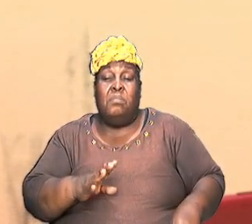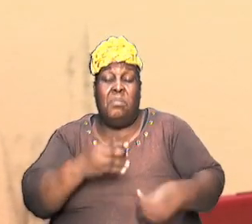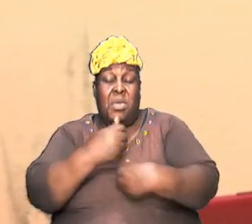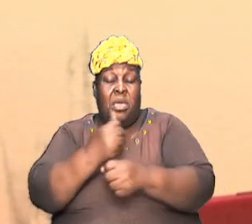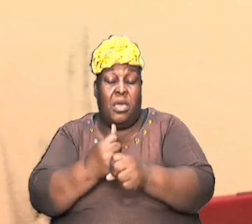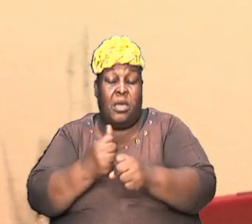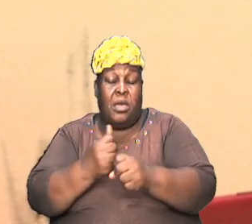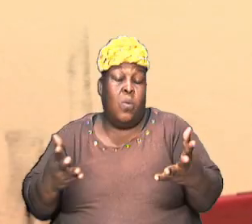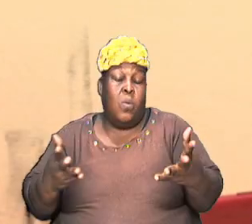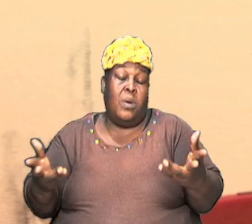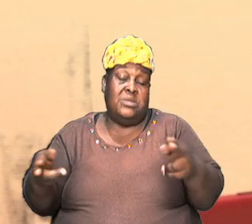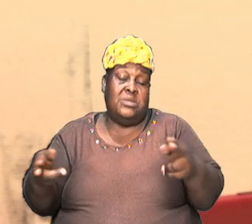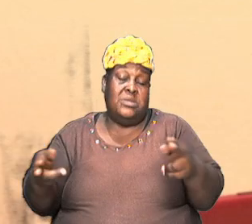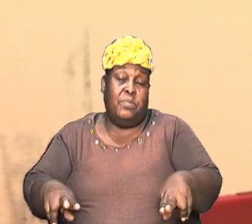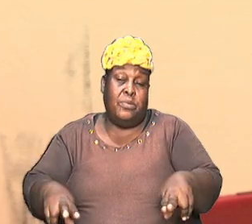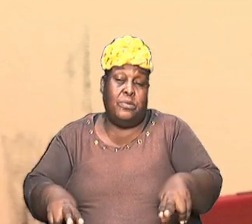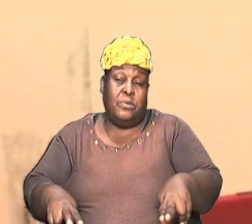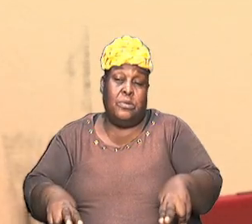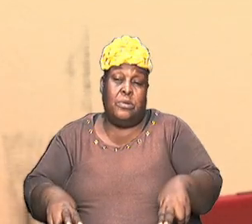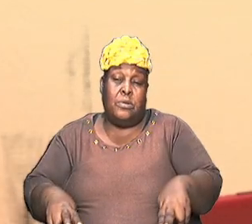it is significant